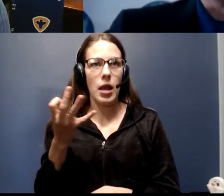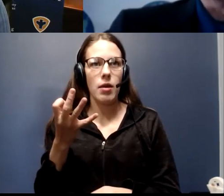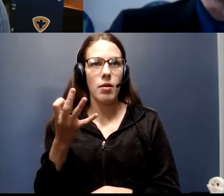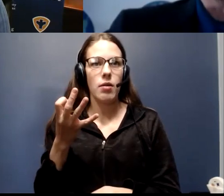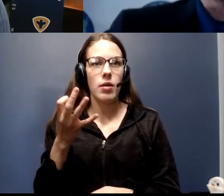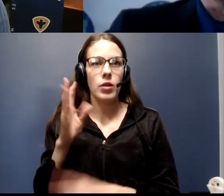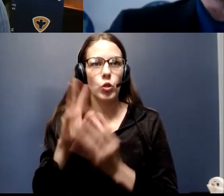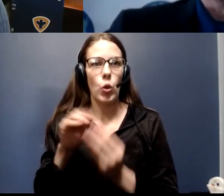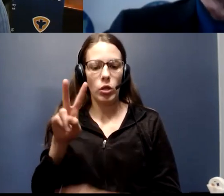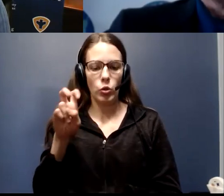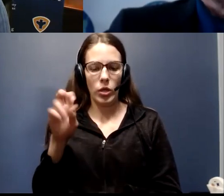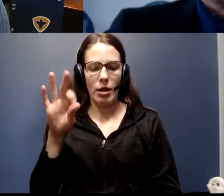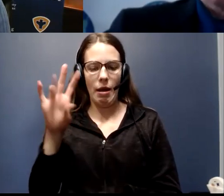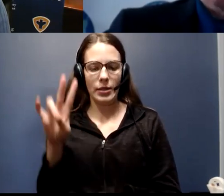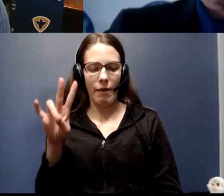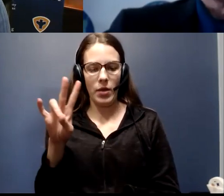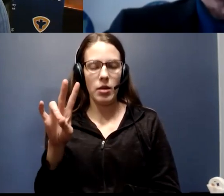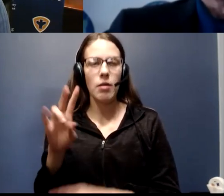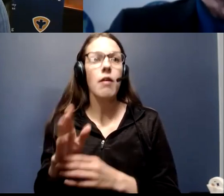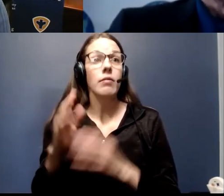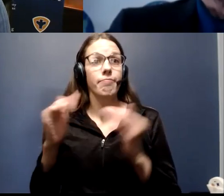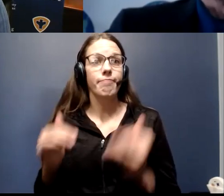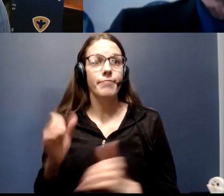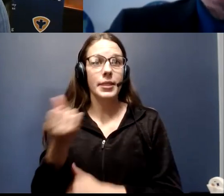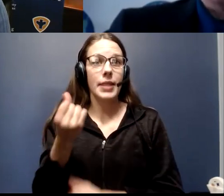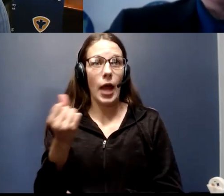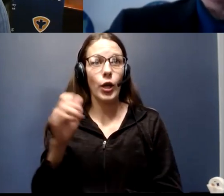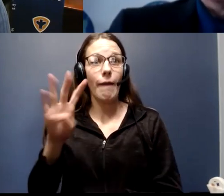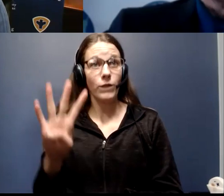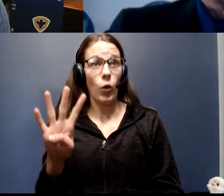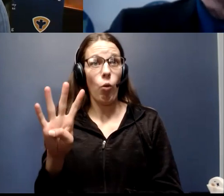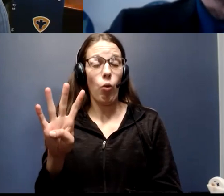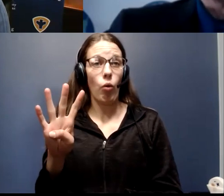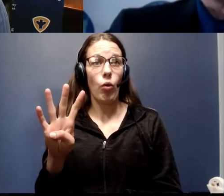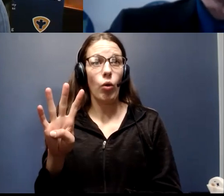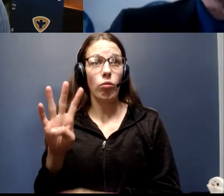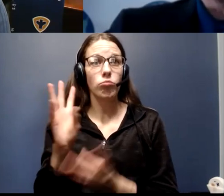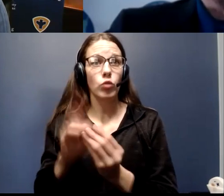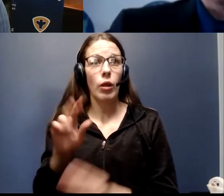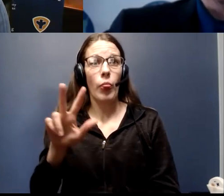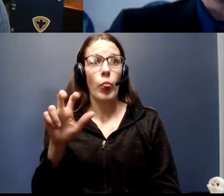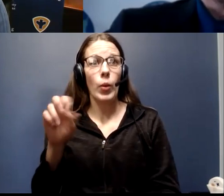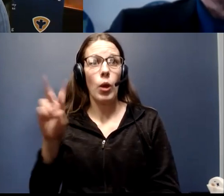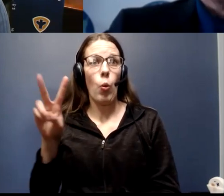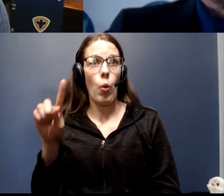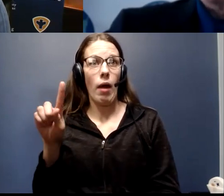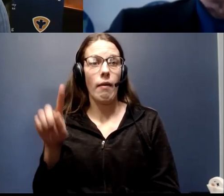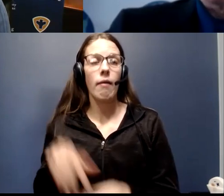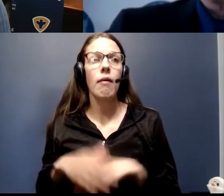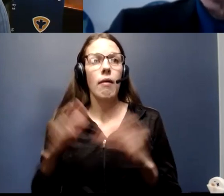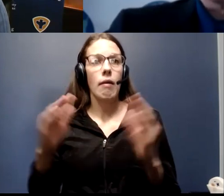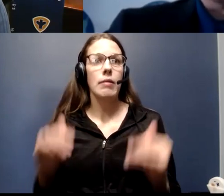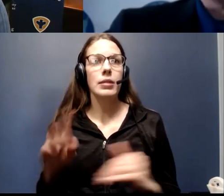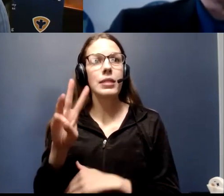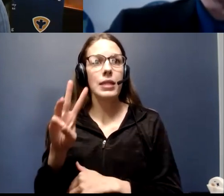total 297. Four on Saturday, made our total 301. Six